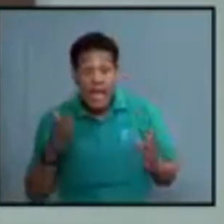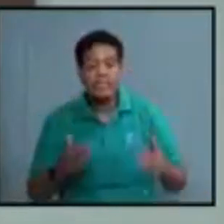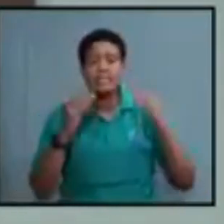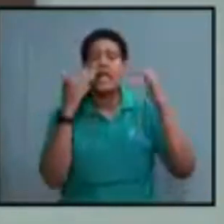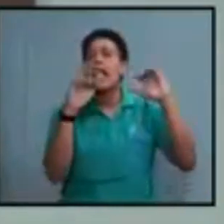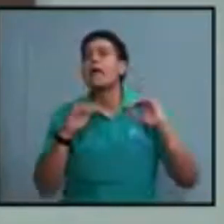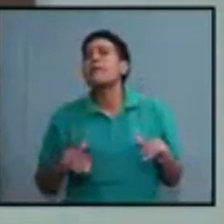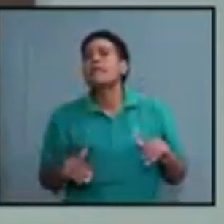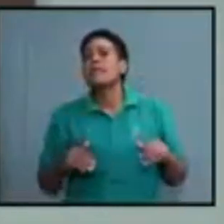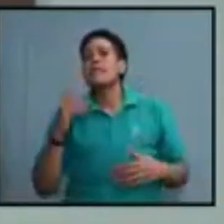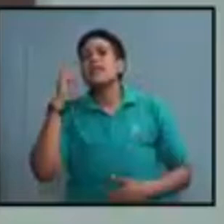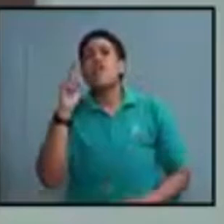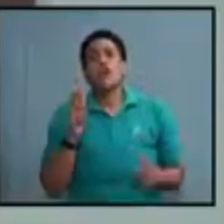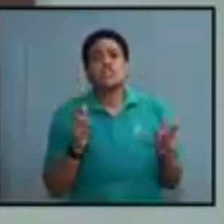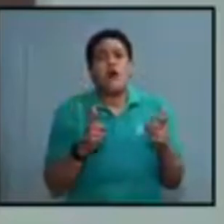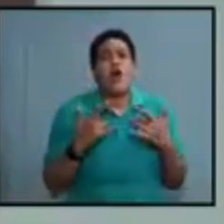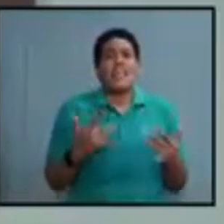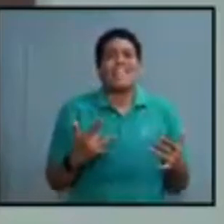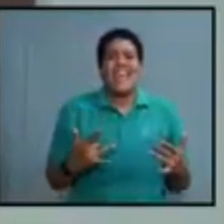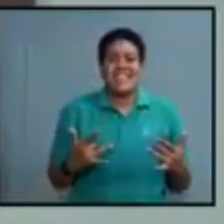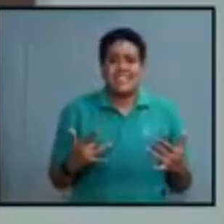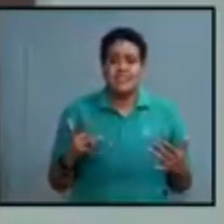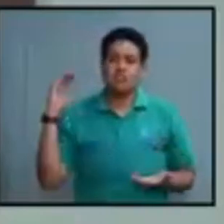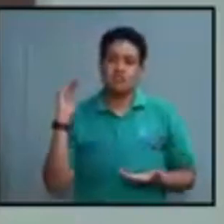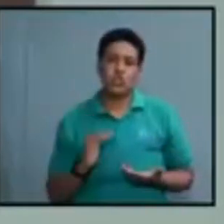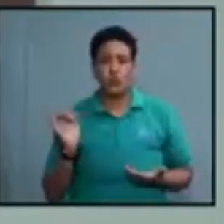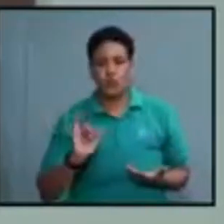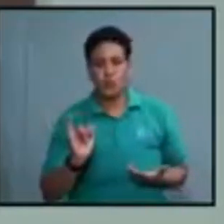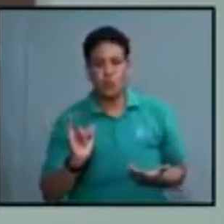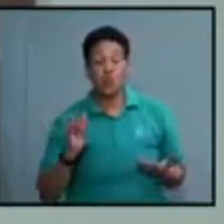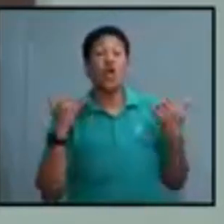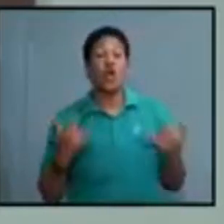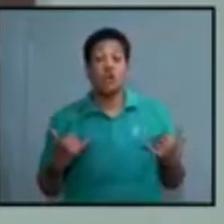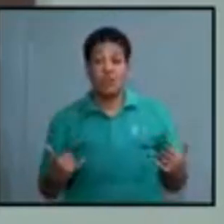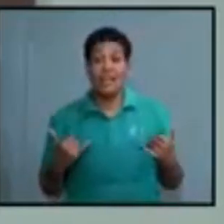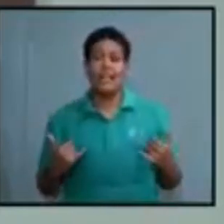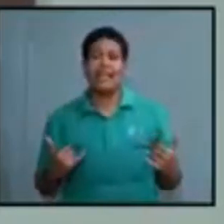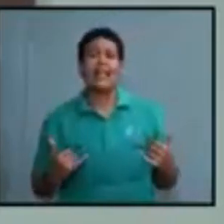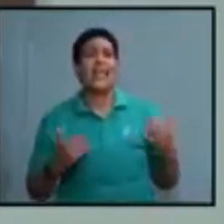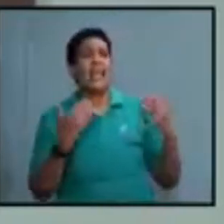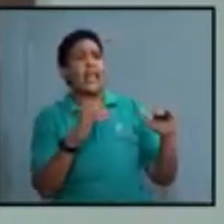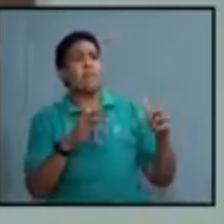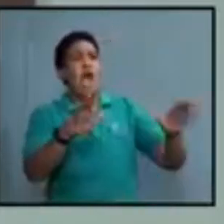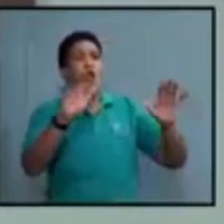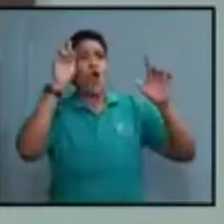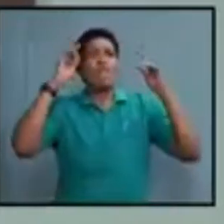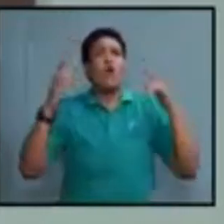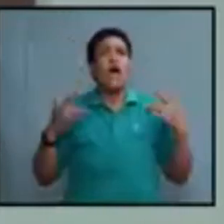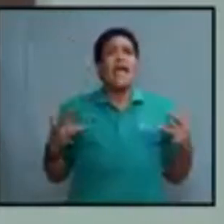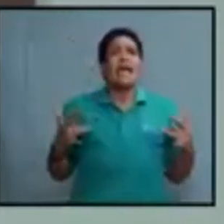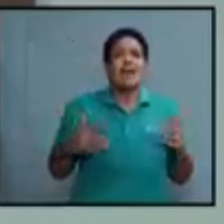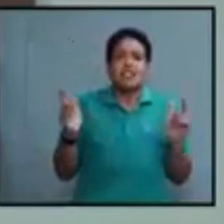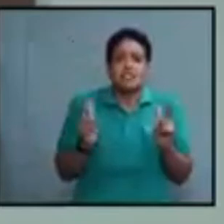for small events is being reduced. Currently, the limit for small events